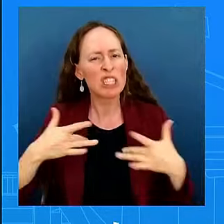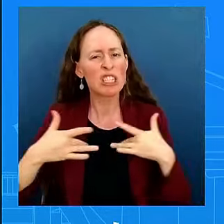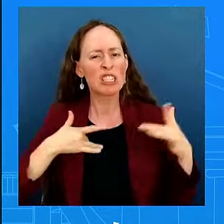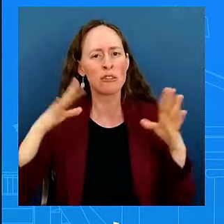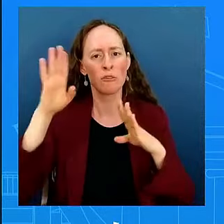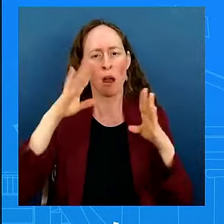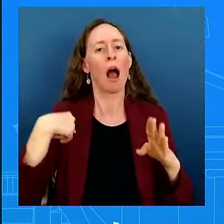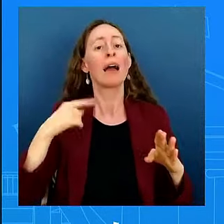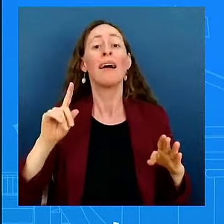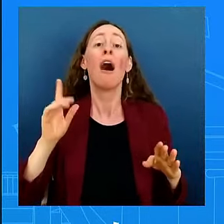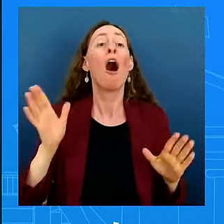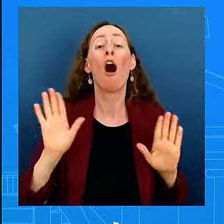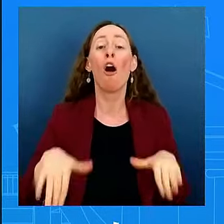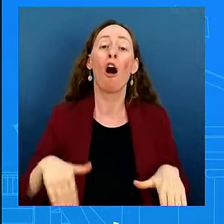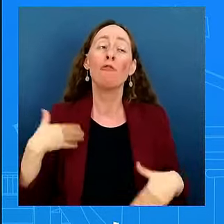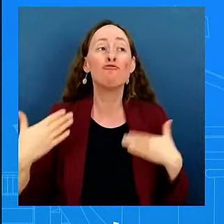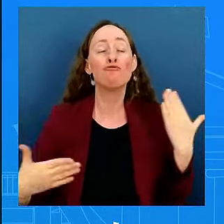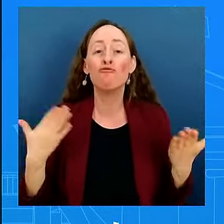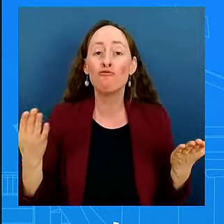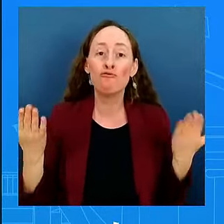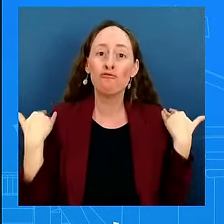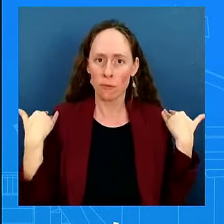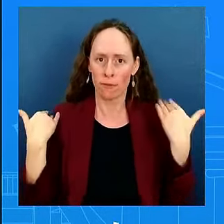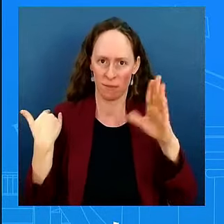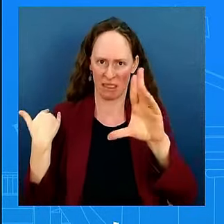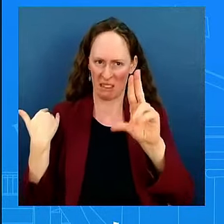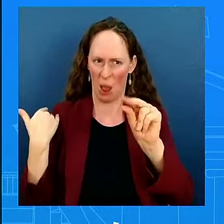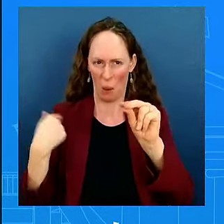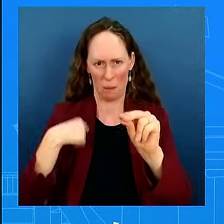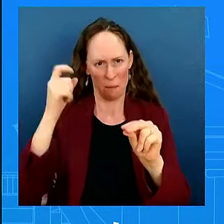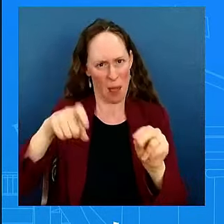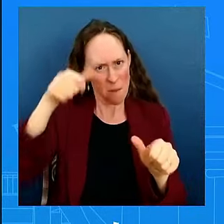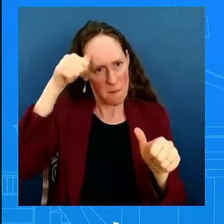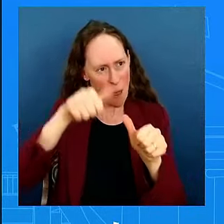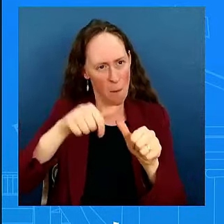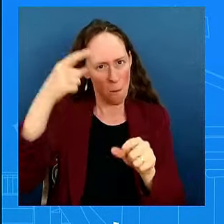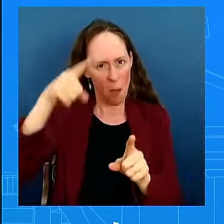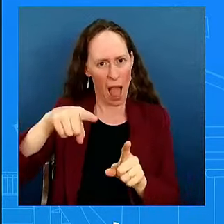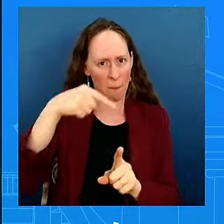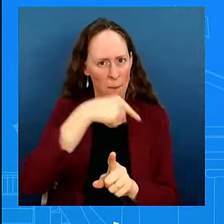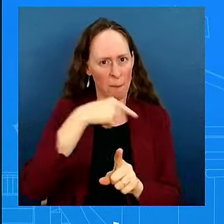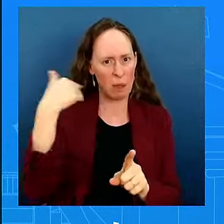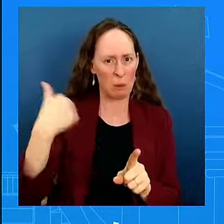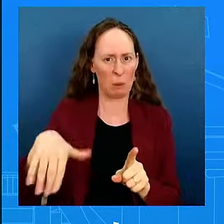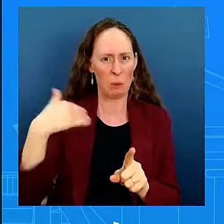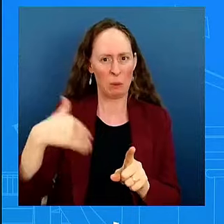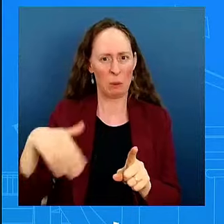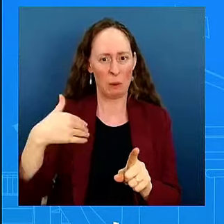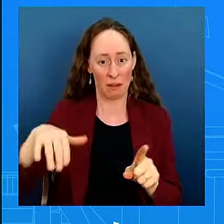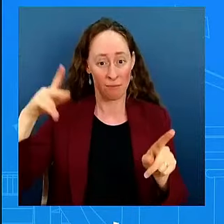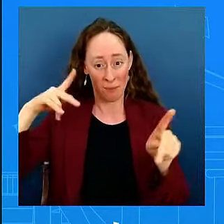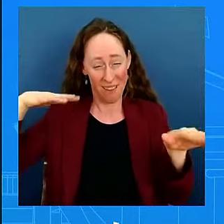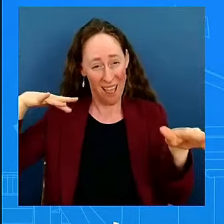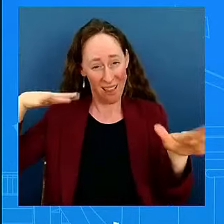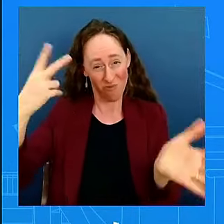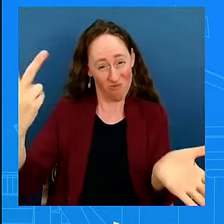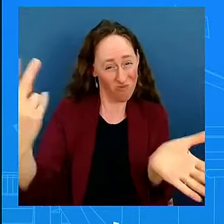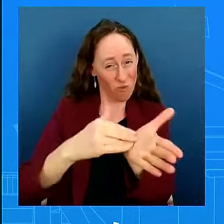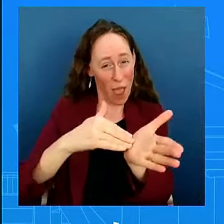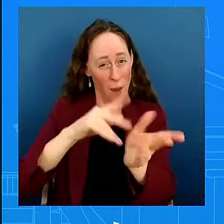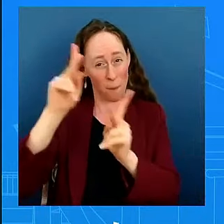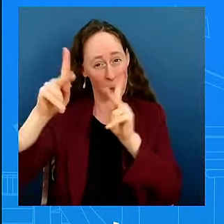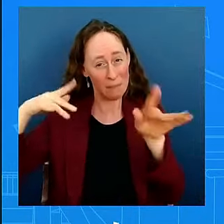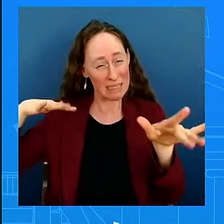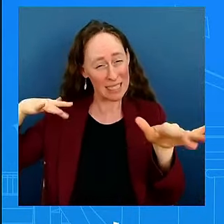forget what happened on that day when 2,000 mobsters, or not mobsters, but a mob of 2,000 people,